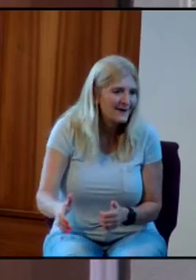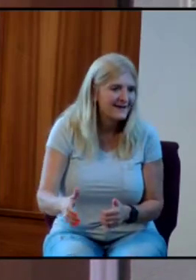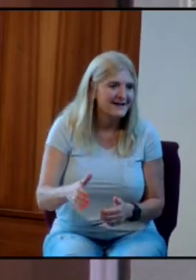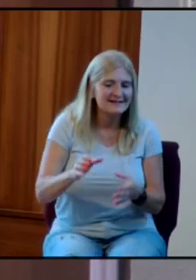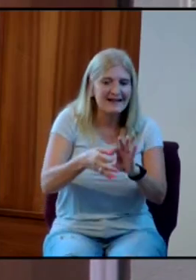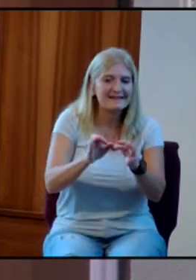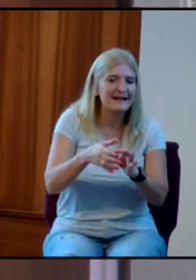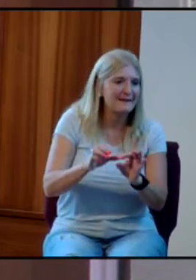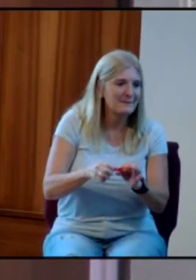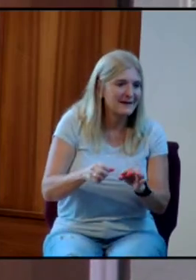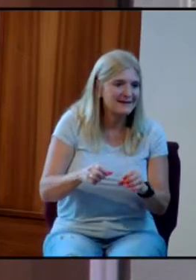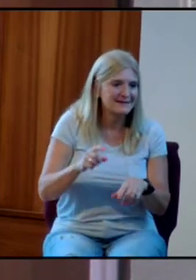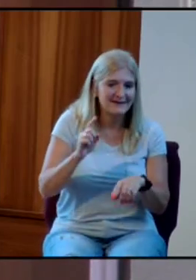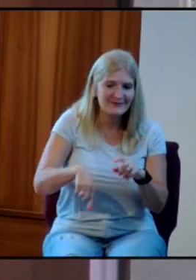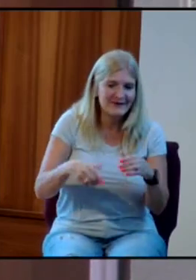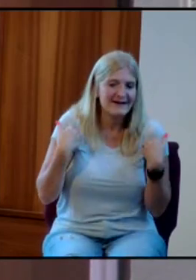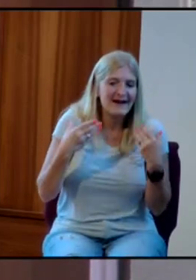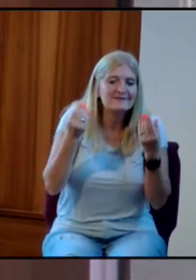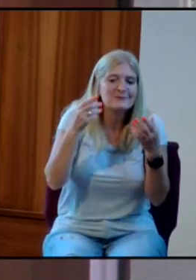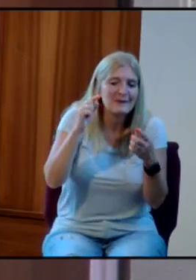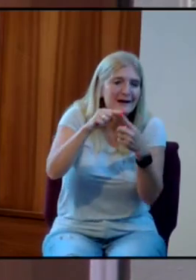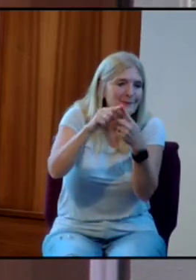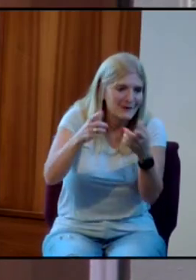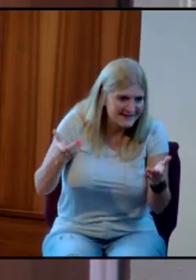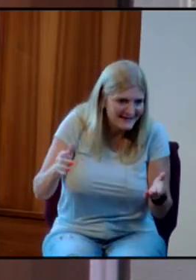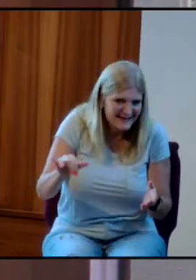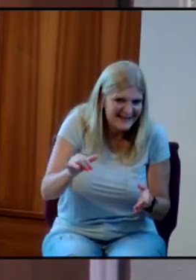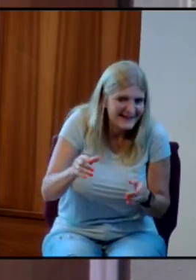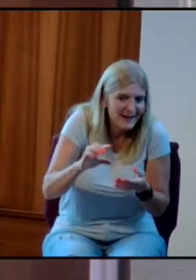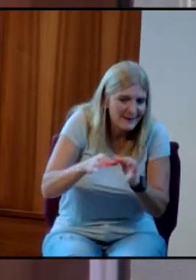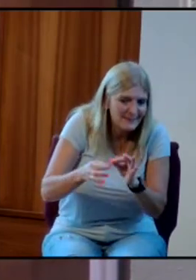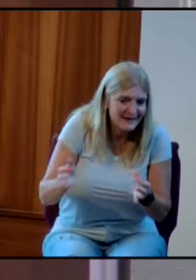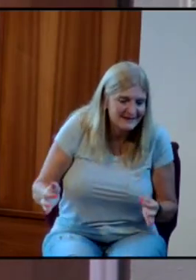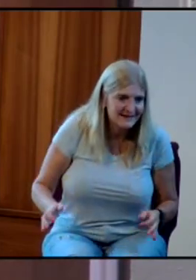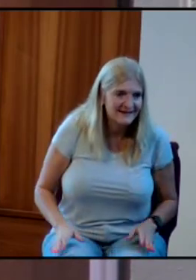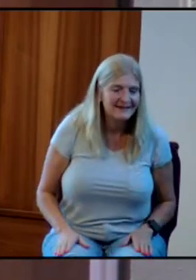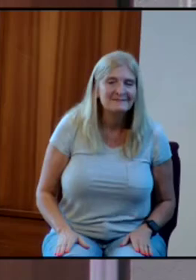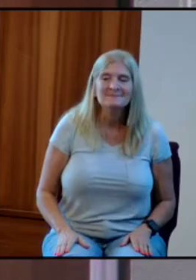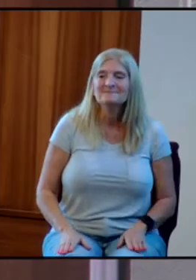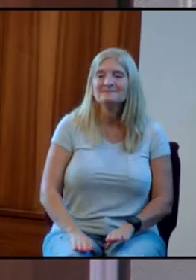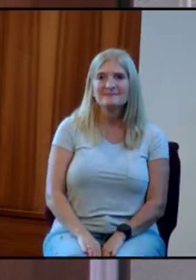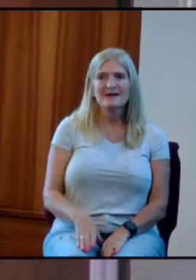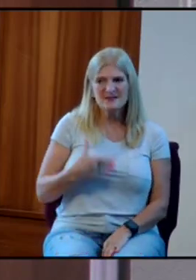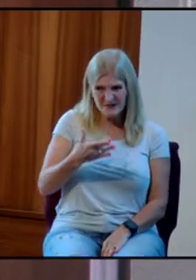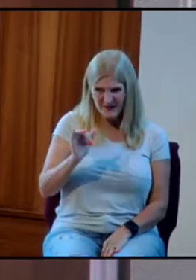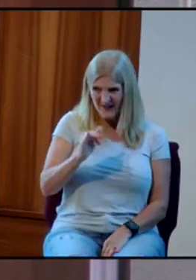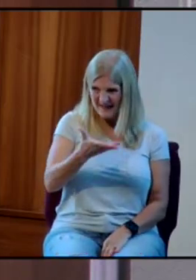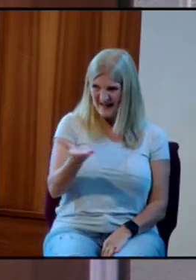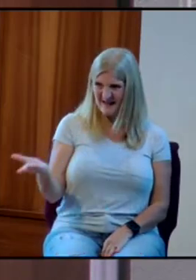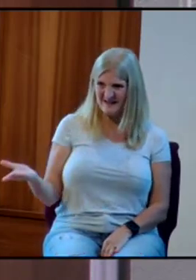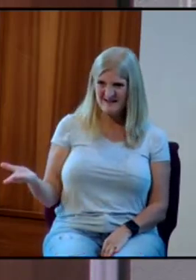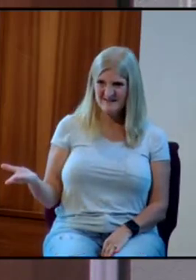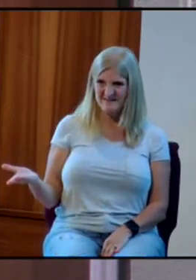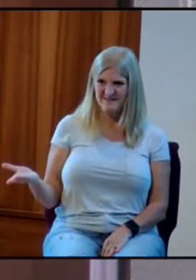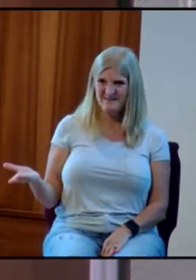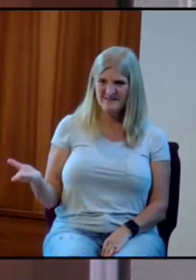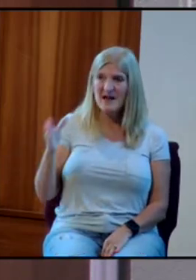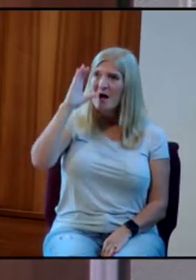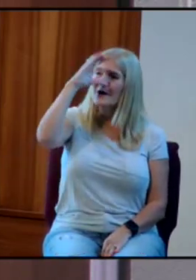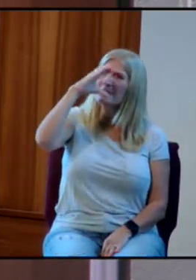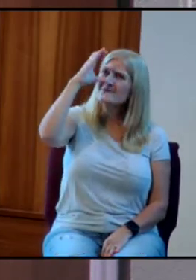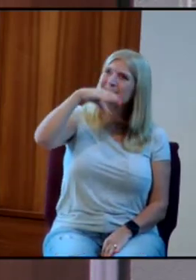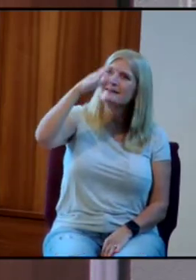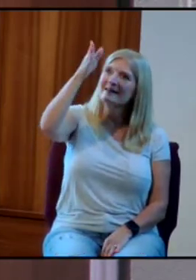Olympics, you can't score too many points. All right. Do we feel that way? Do we seek God in our